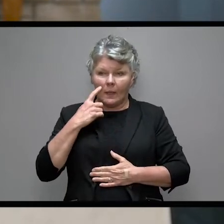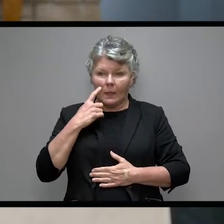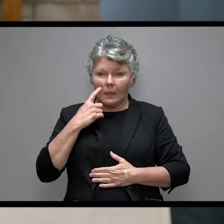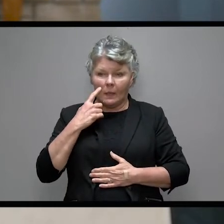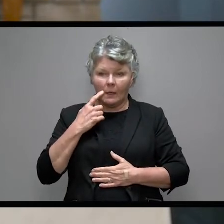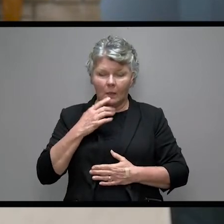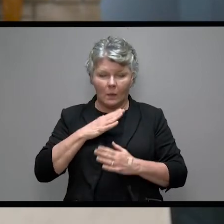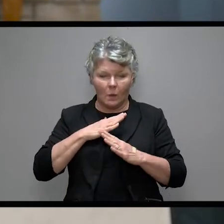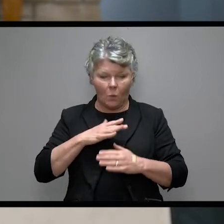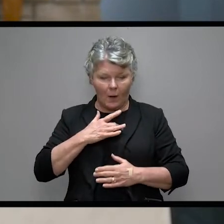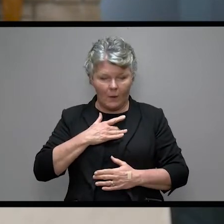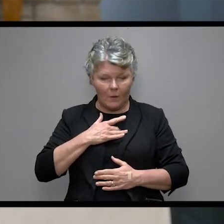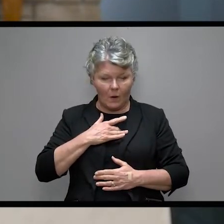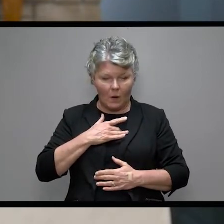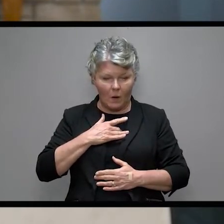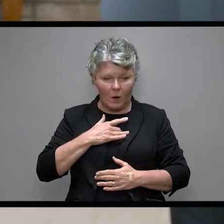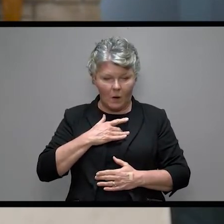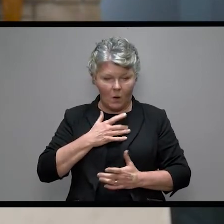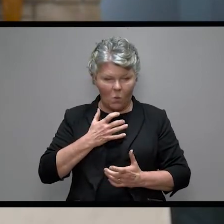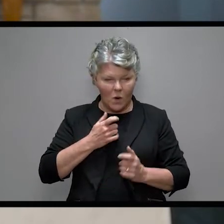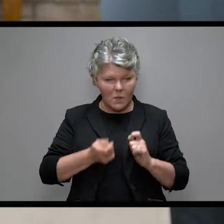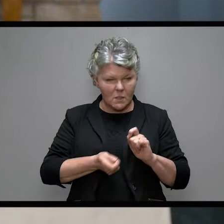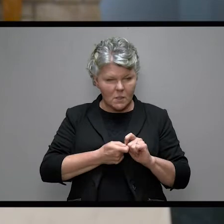of our heart about getting even.